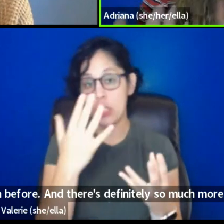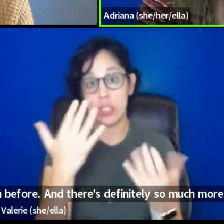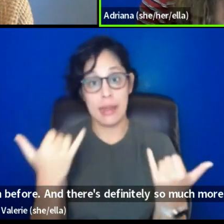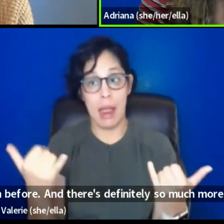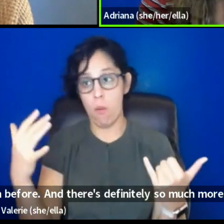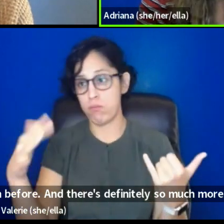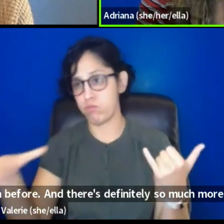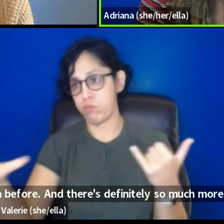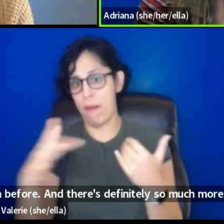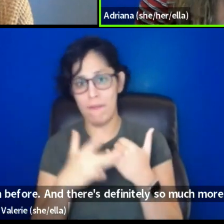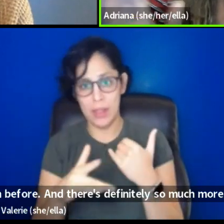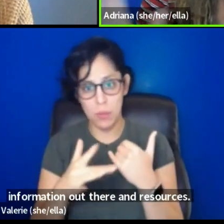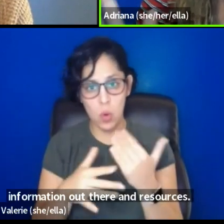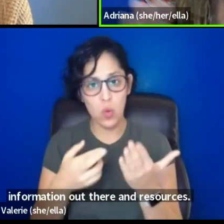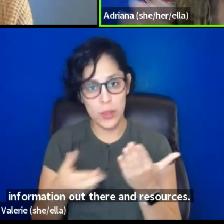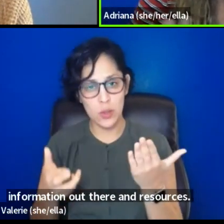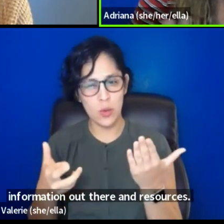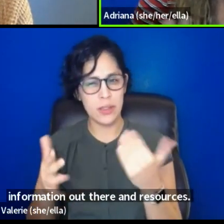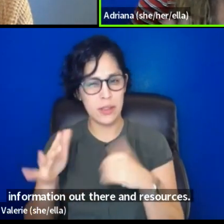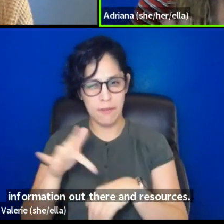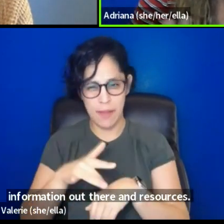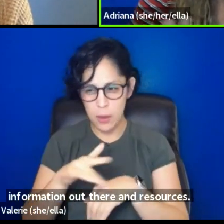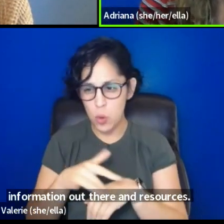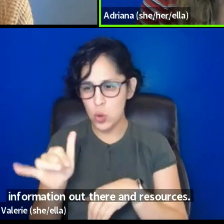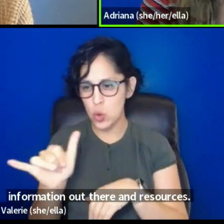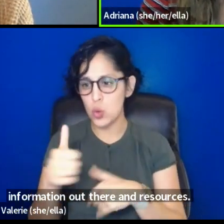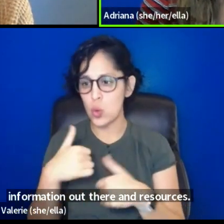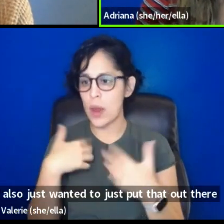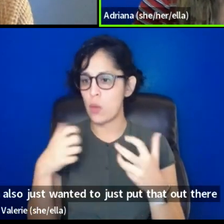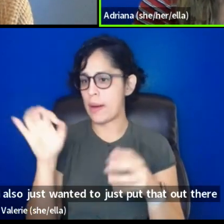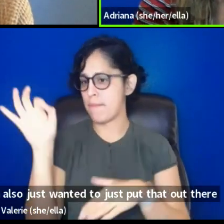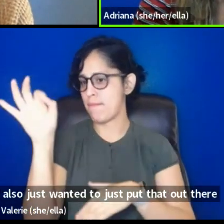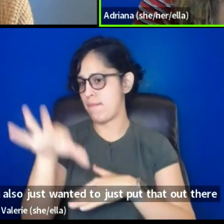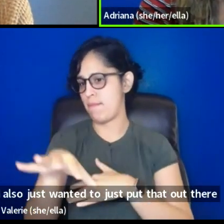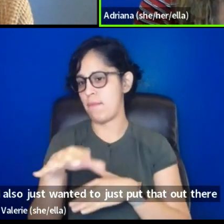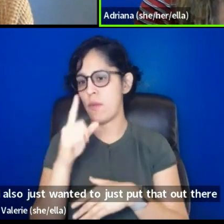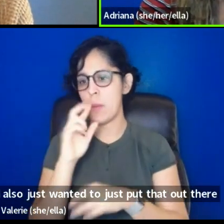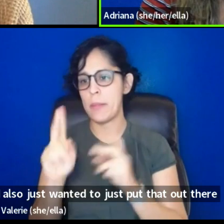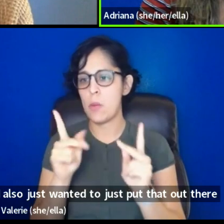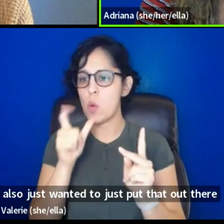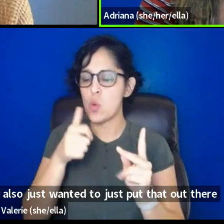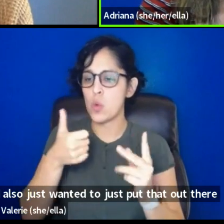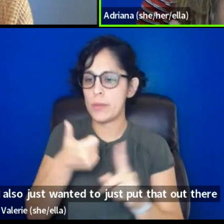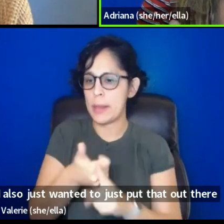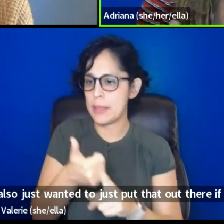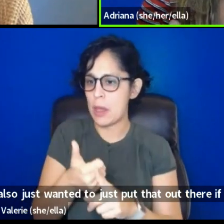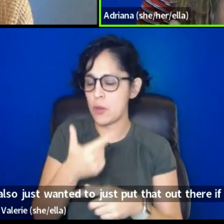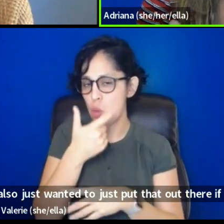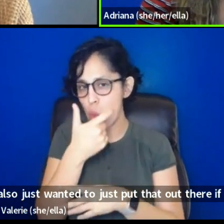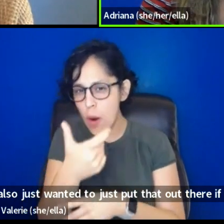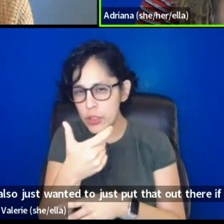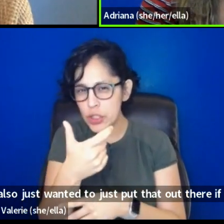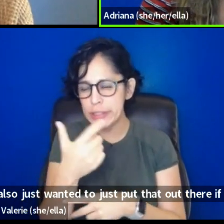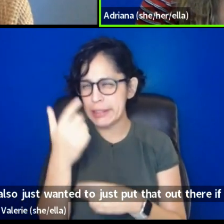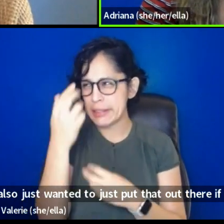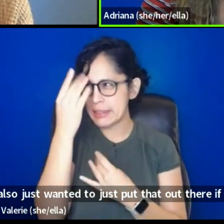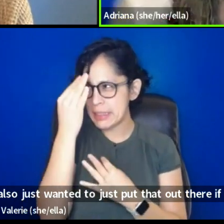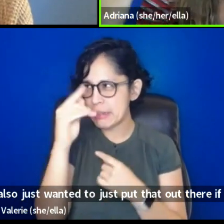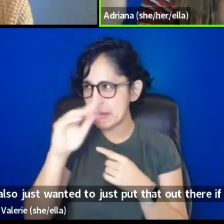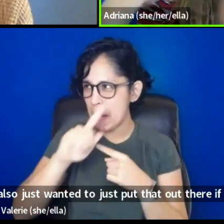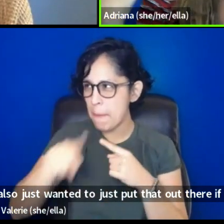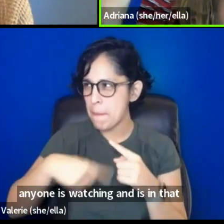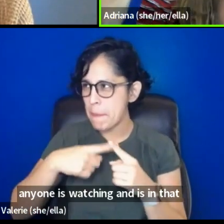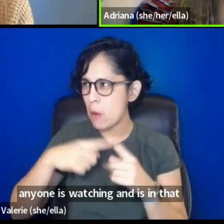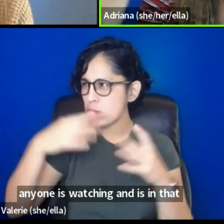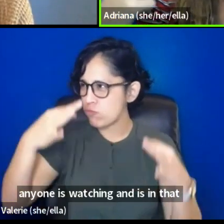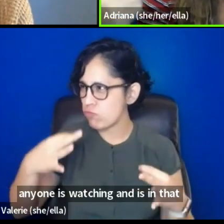and resources, so I also just wanted to just put that out there if anyone is, um, watching and is, um, in